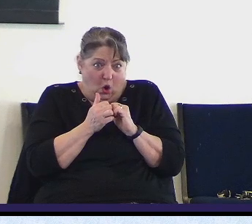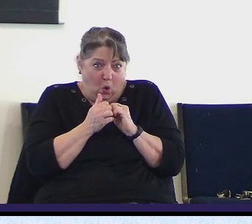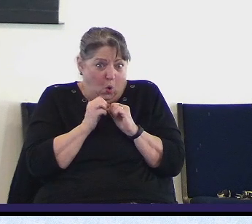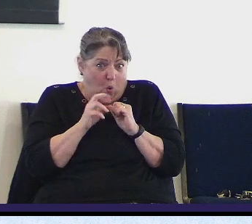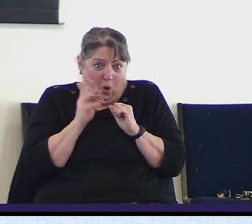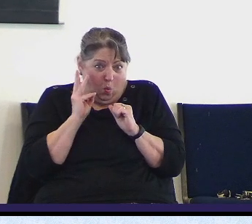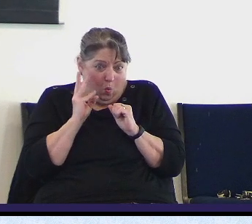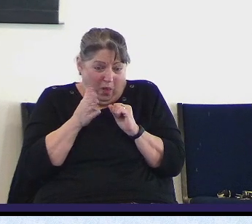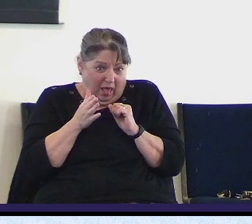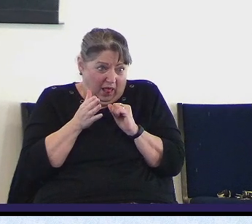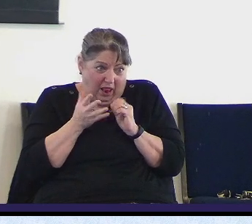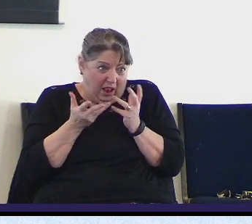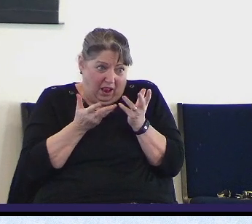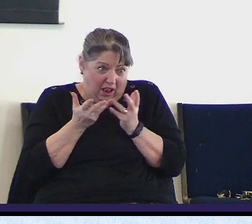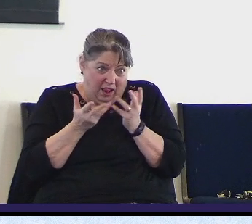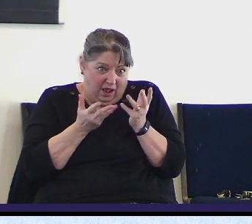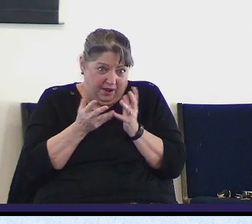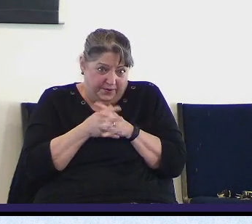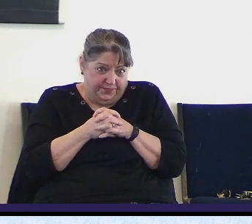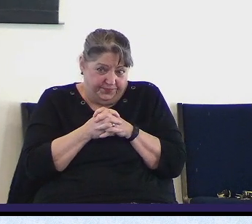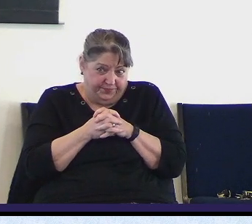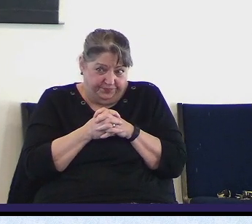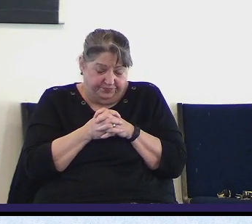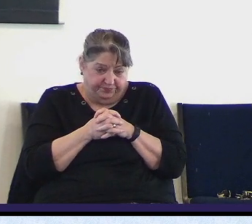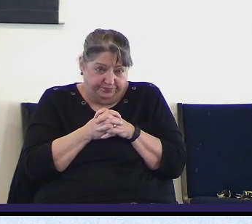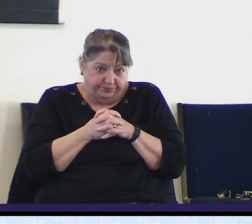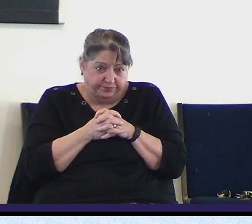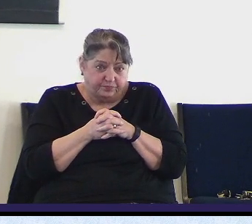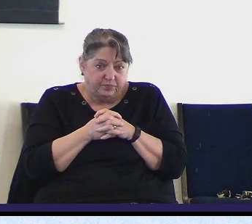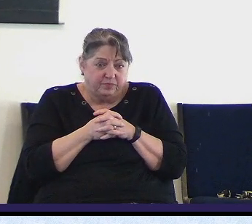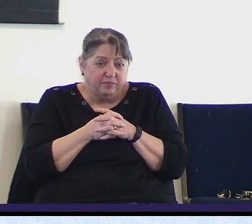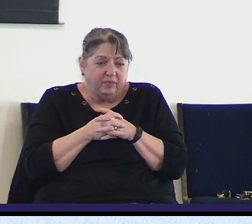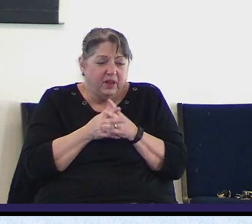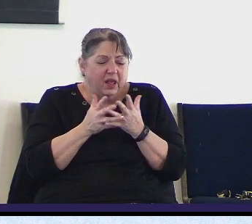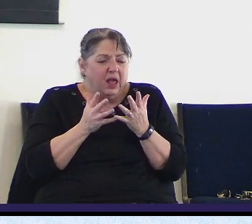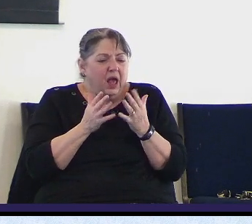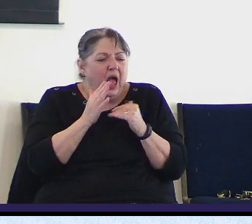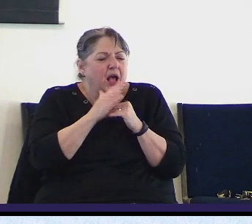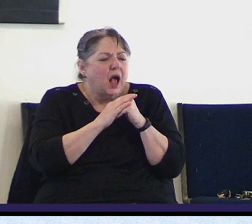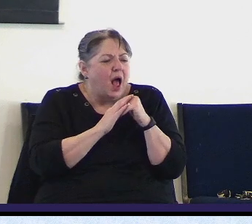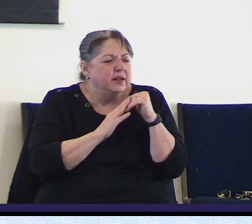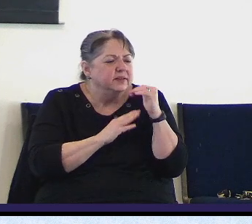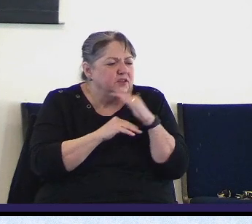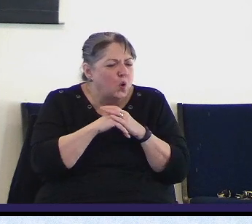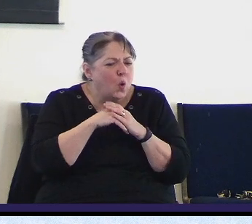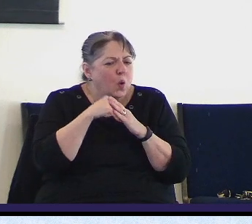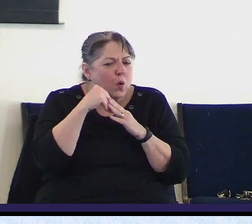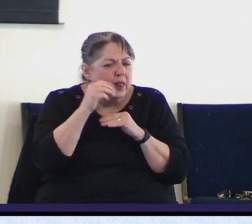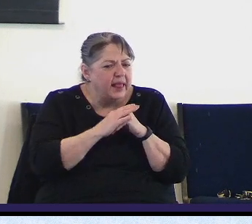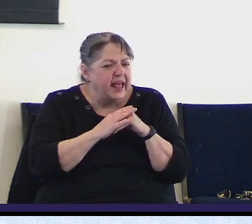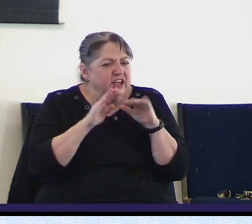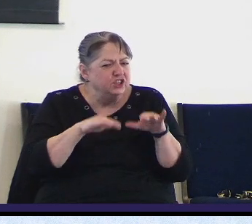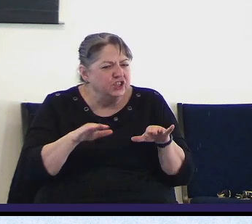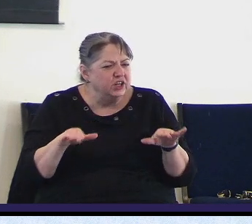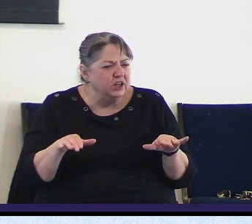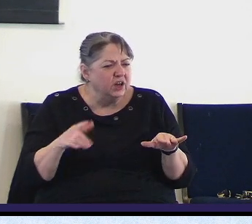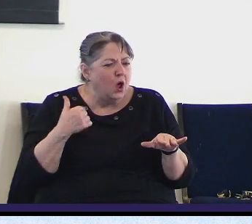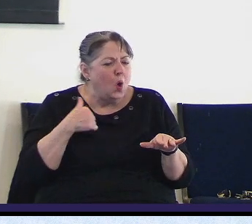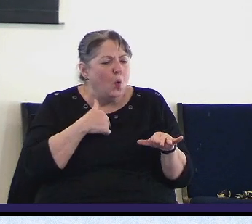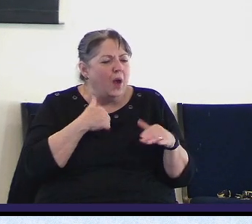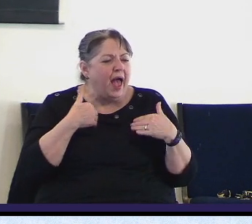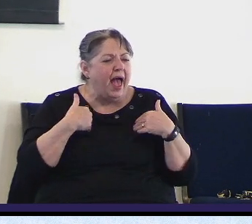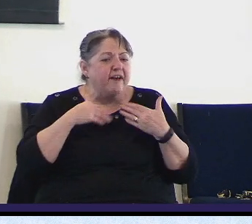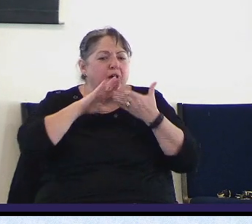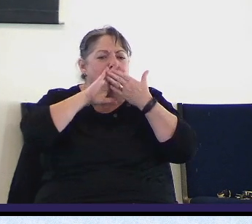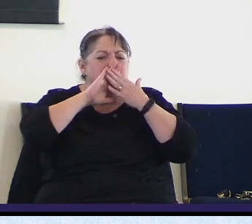see in consolation we don't we don't just have confidence that God can but we have this tranquility we